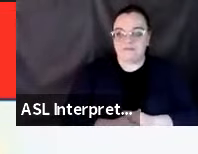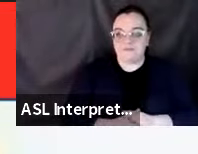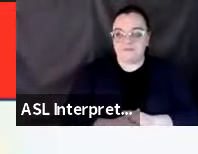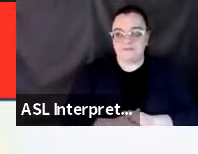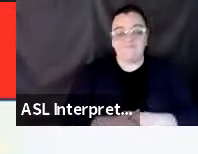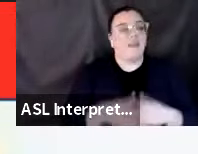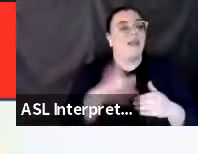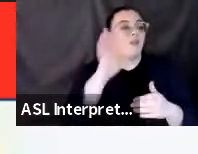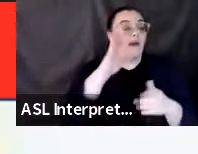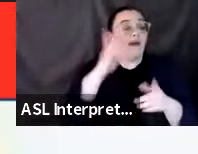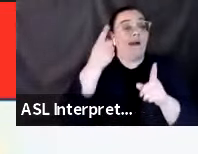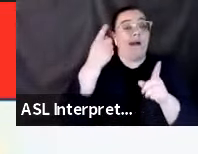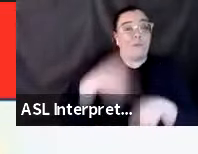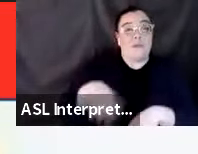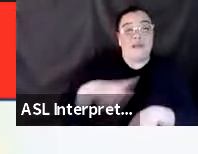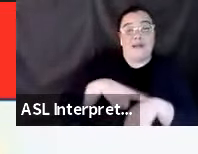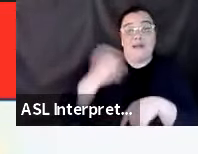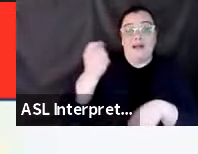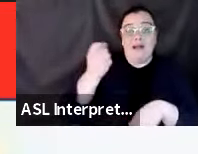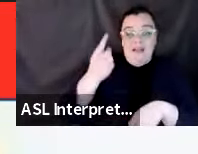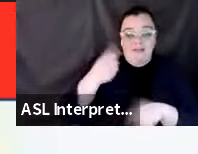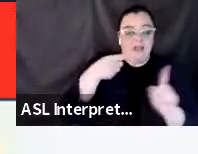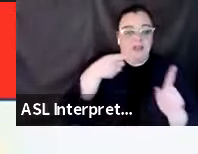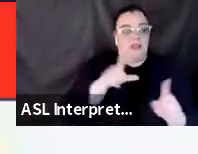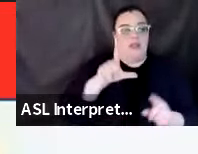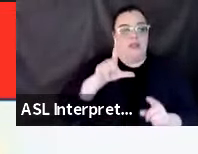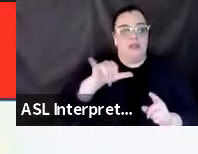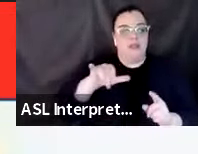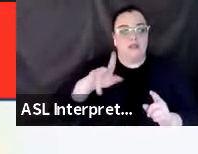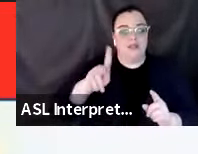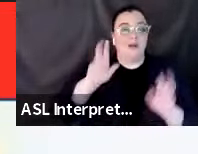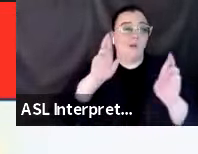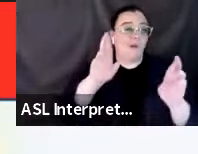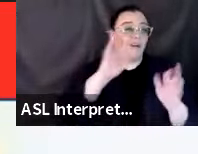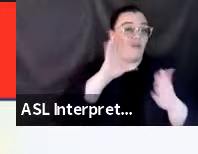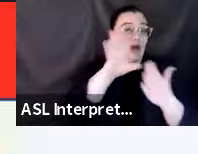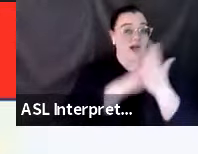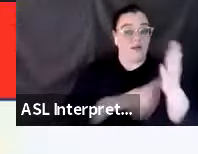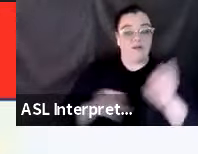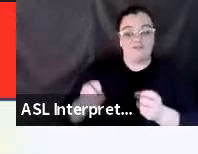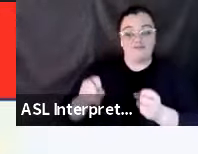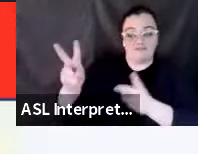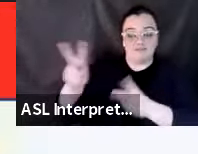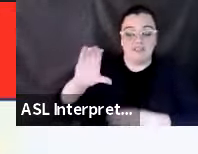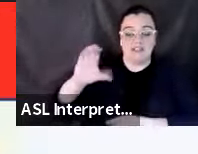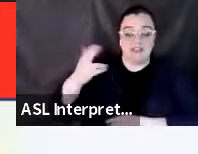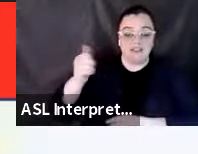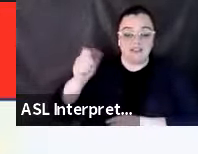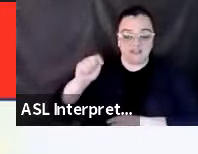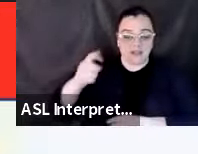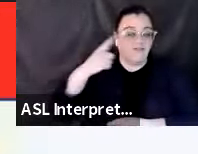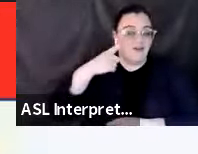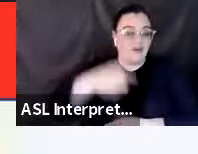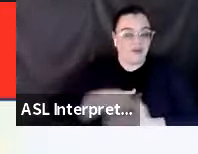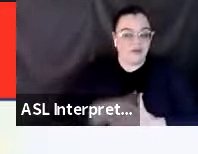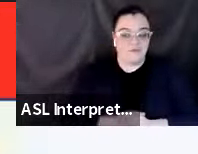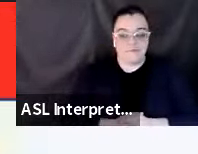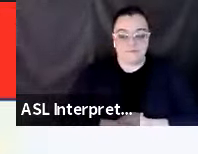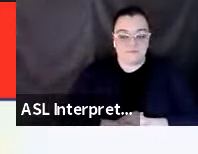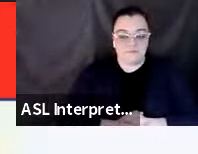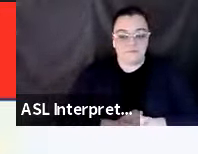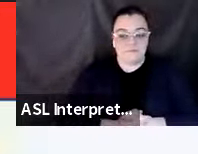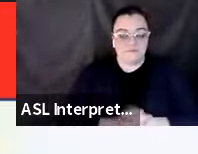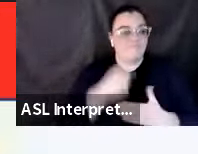at 11, here's the link. Hopefully it can be put into the chat while I'm talking here, but a